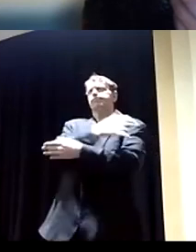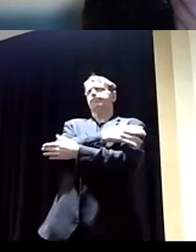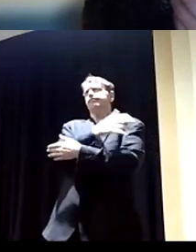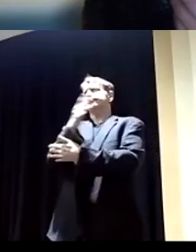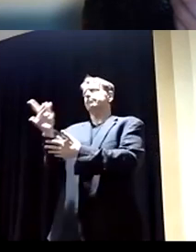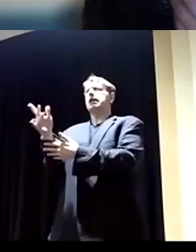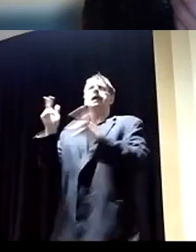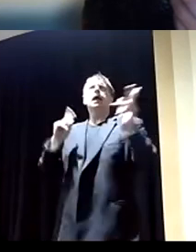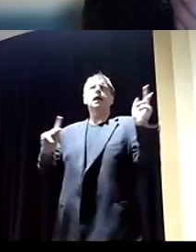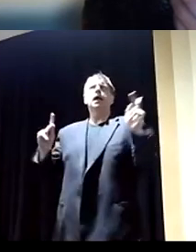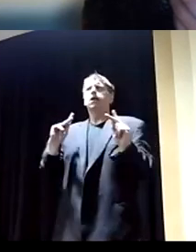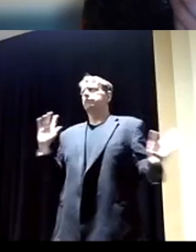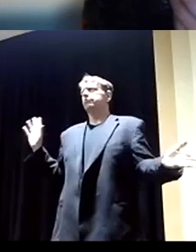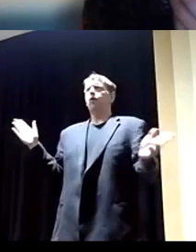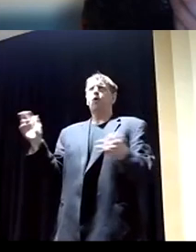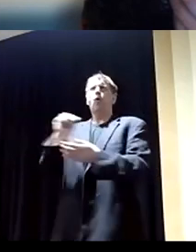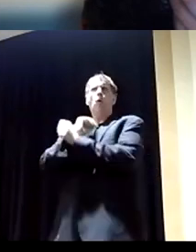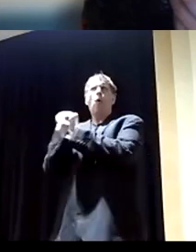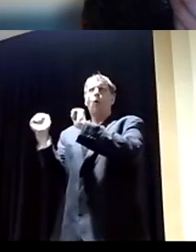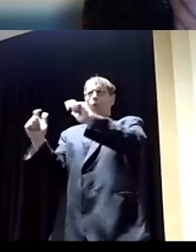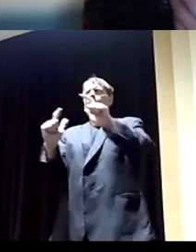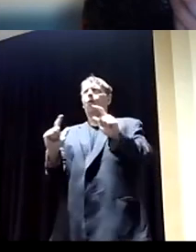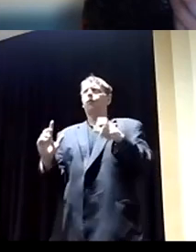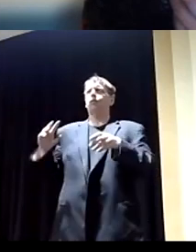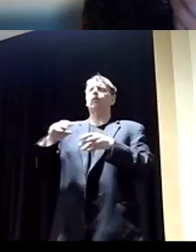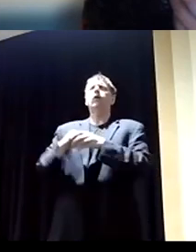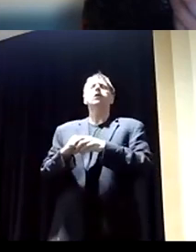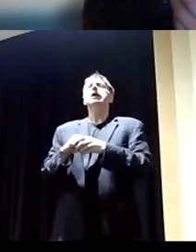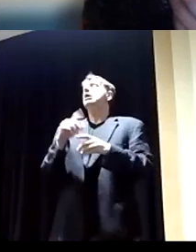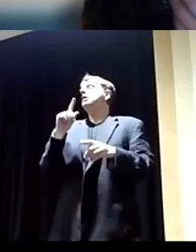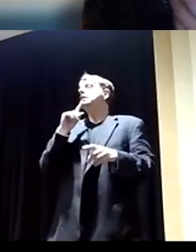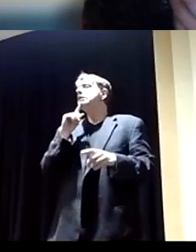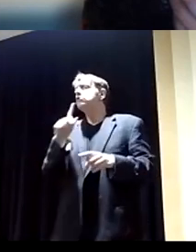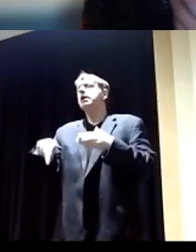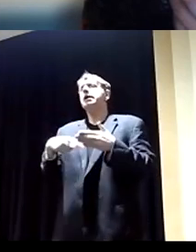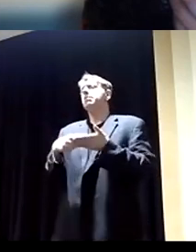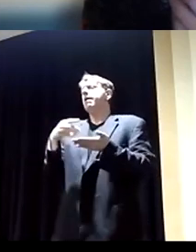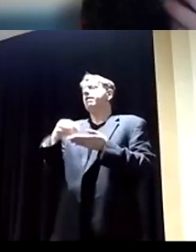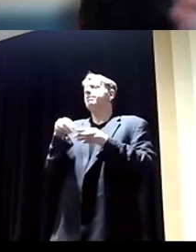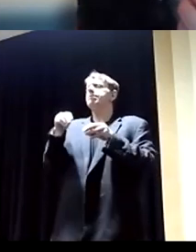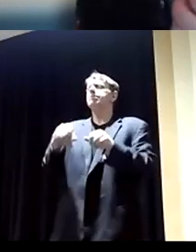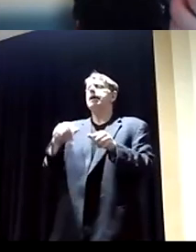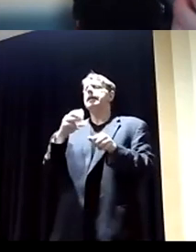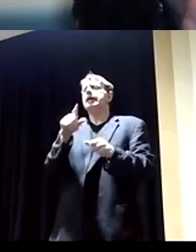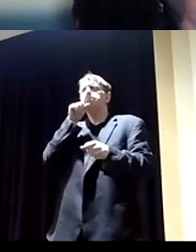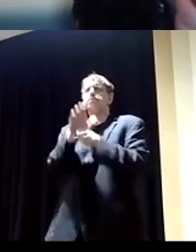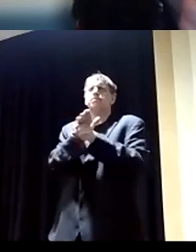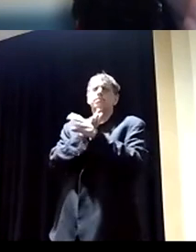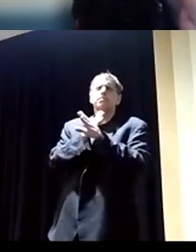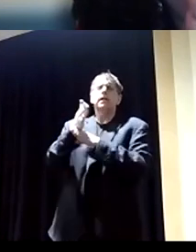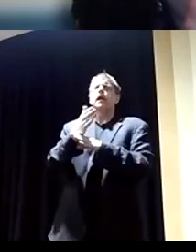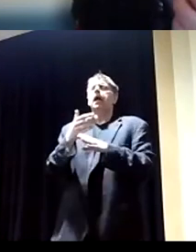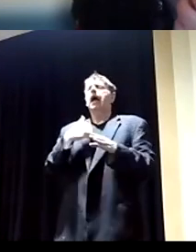of that. And it's really comes down to funding and the commitment. And that's what we demonstrated during my time. And it's an issue that I